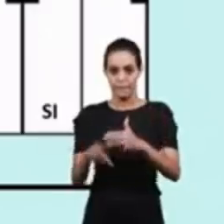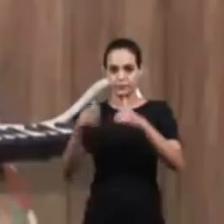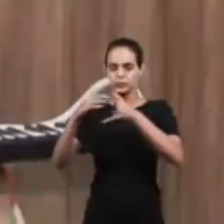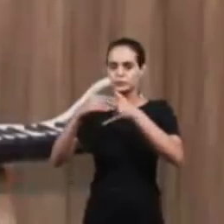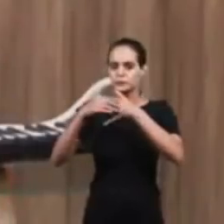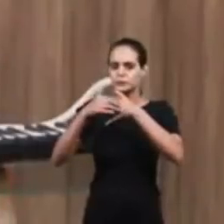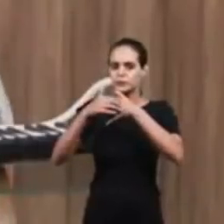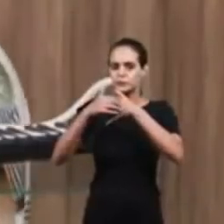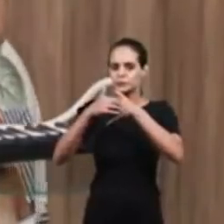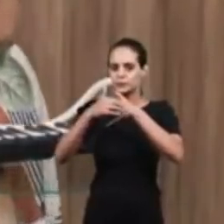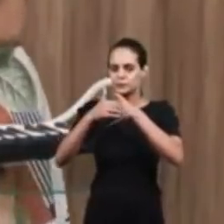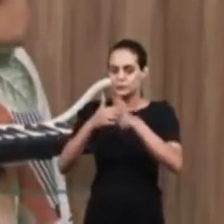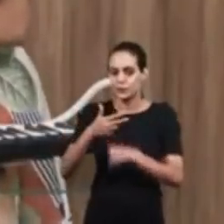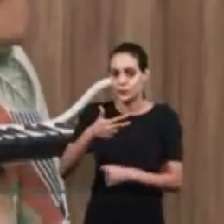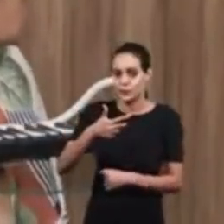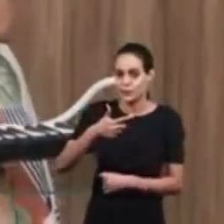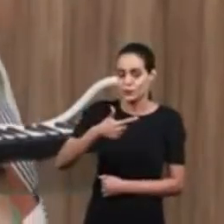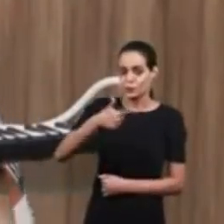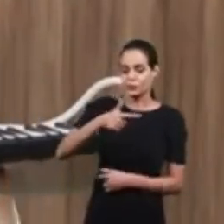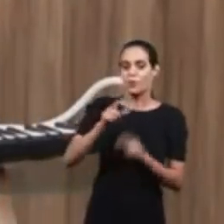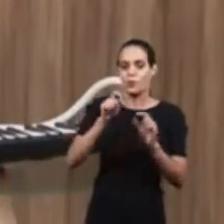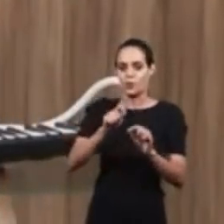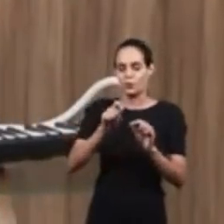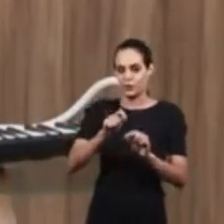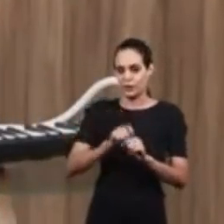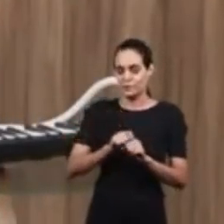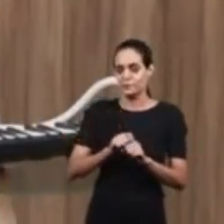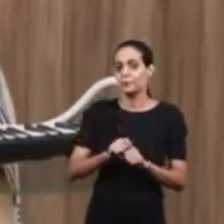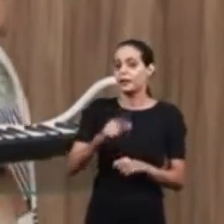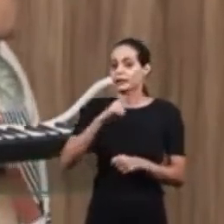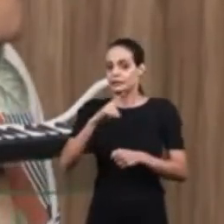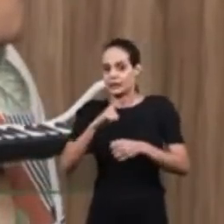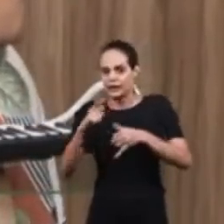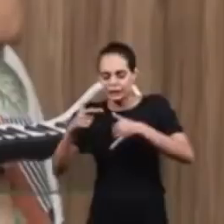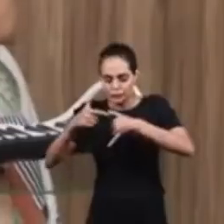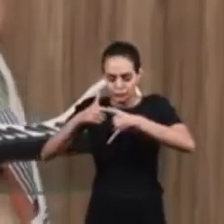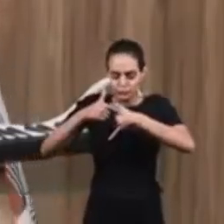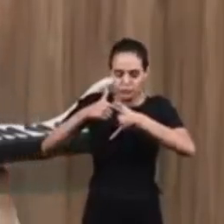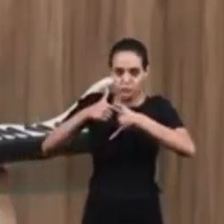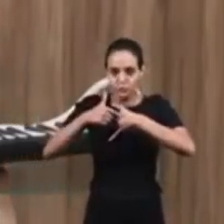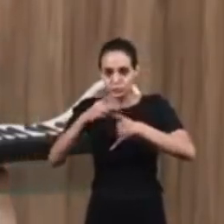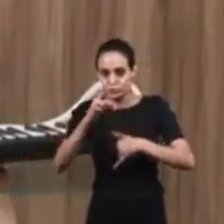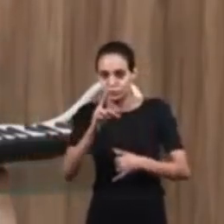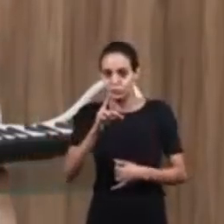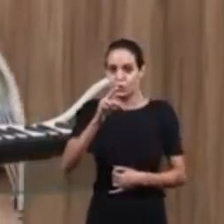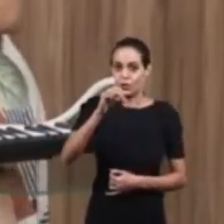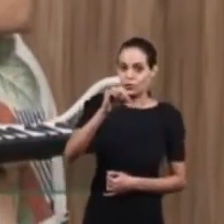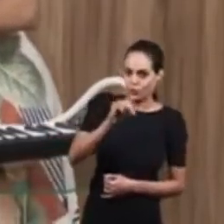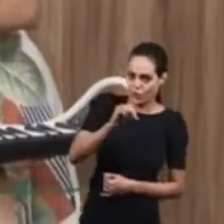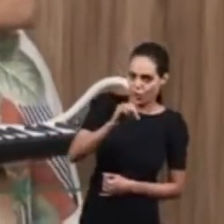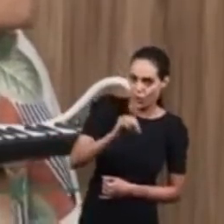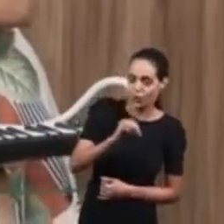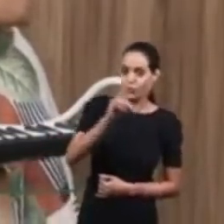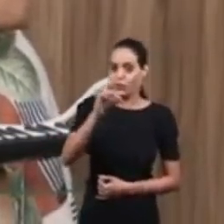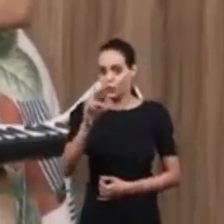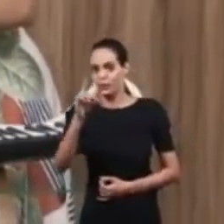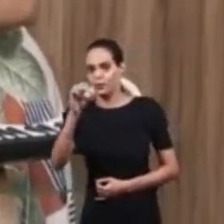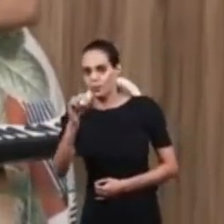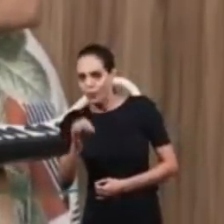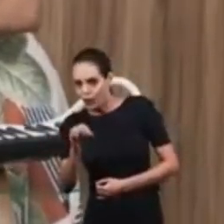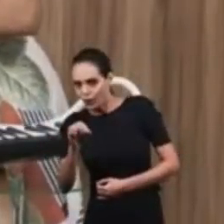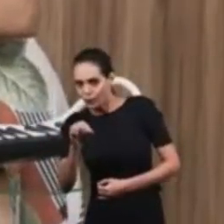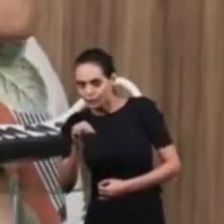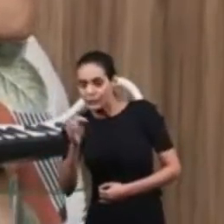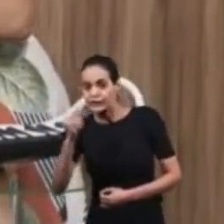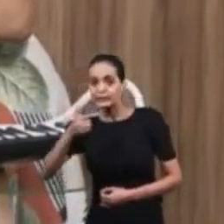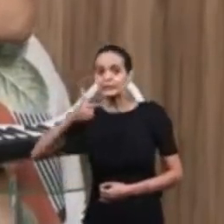has two octaves. The first octave is lower pitched from Do to Do and the